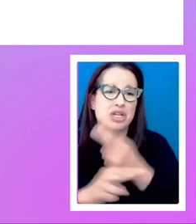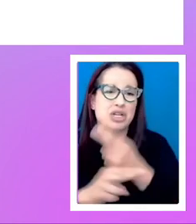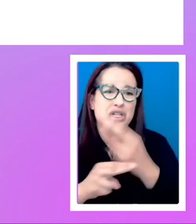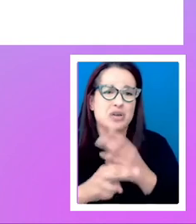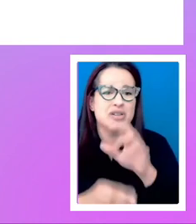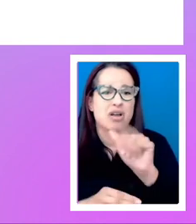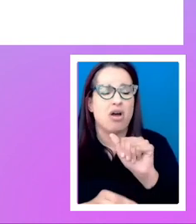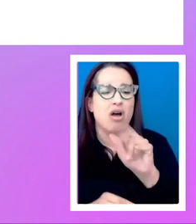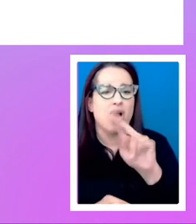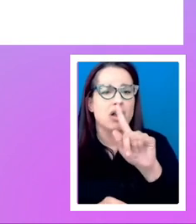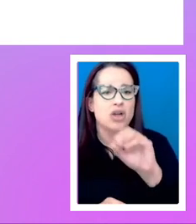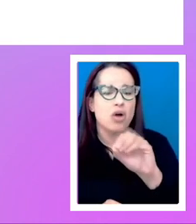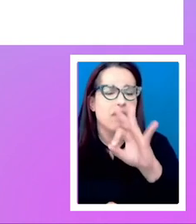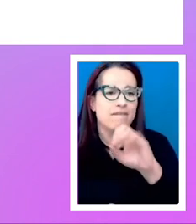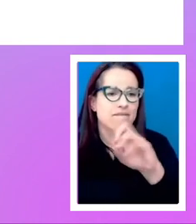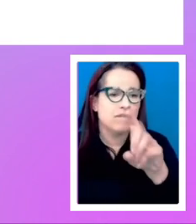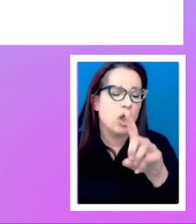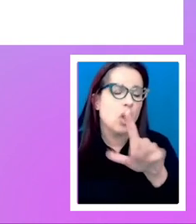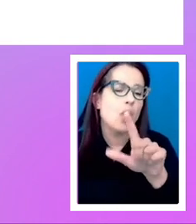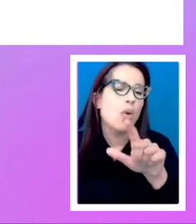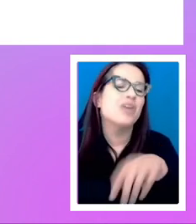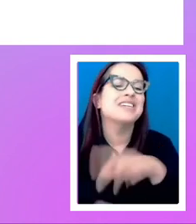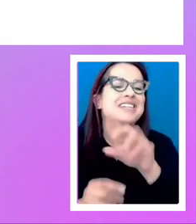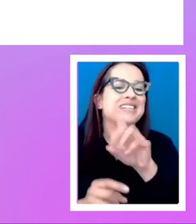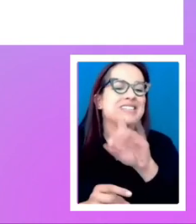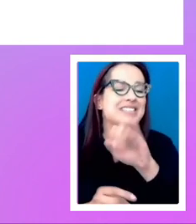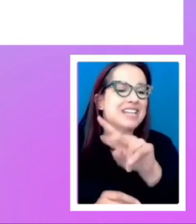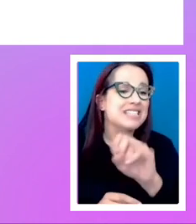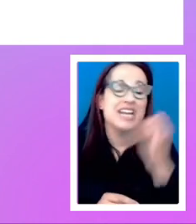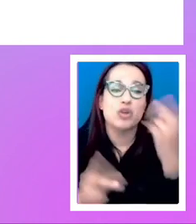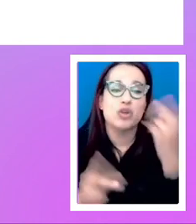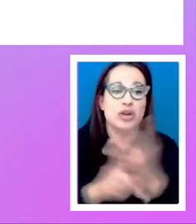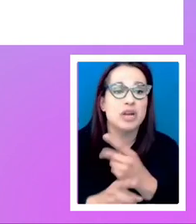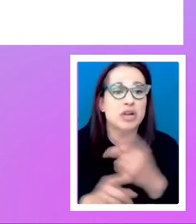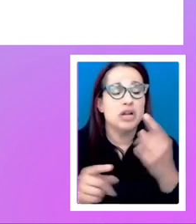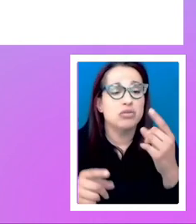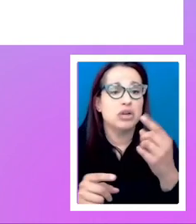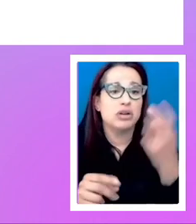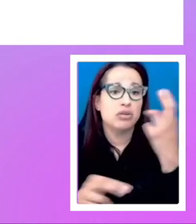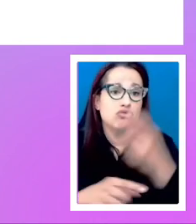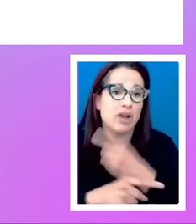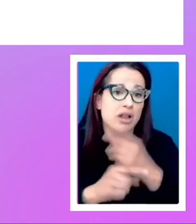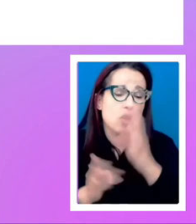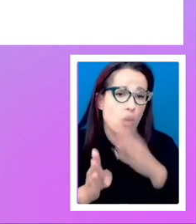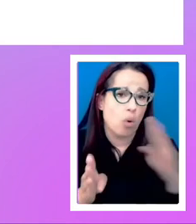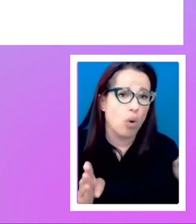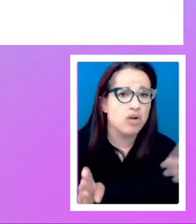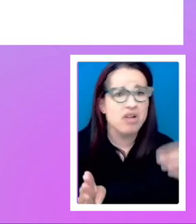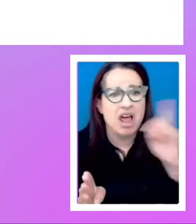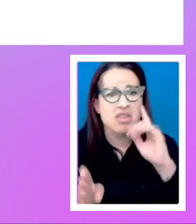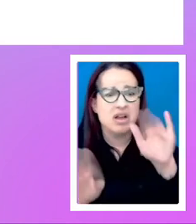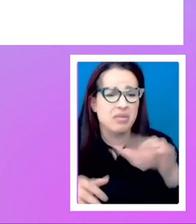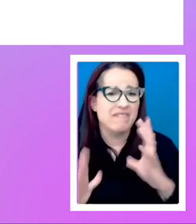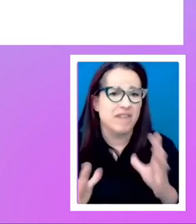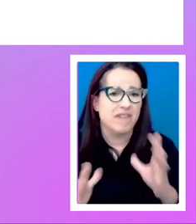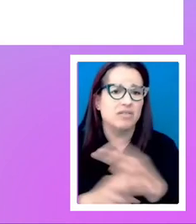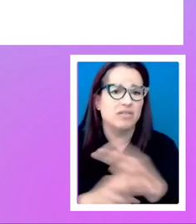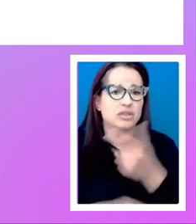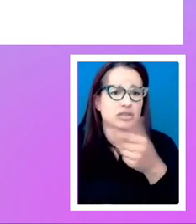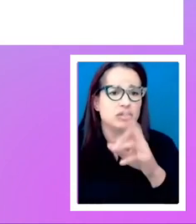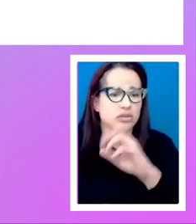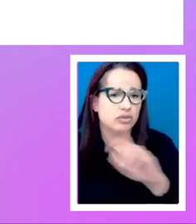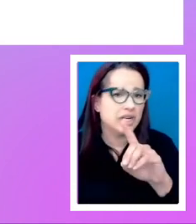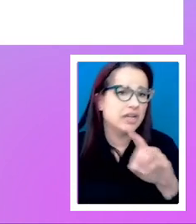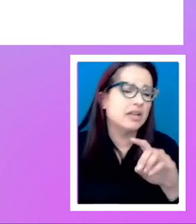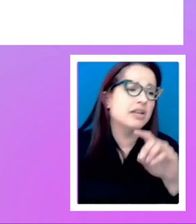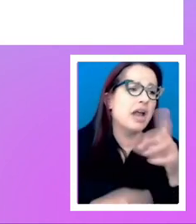long as you keep things in a sensible order, then yeah, generally, that's fine. I've used grid and Flexbox for all sorts of layout components. mean, that kind